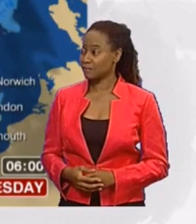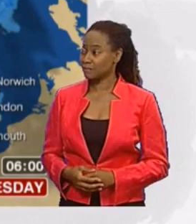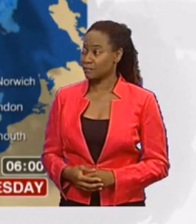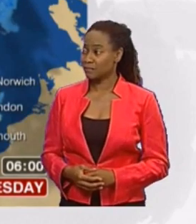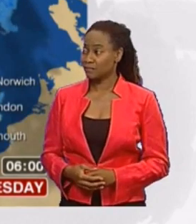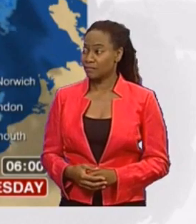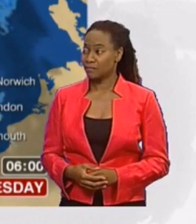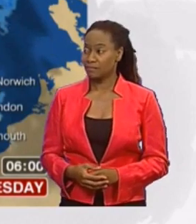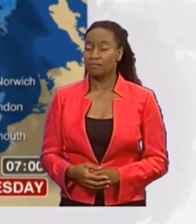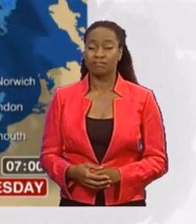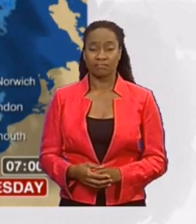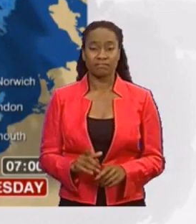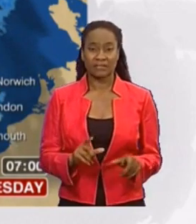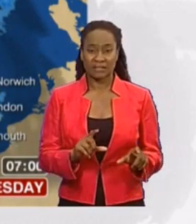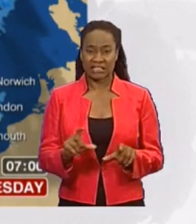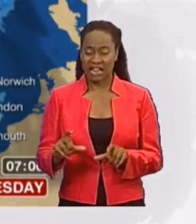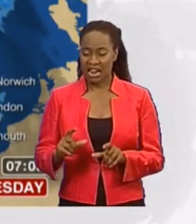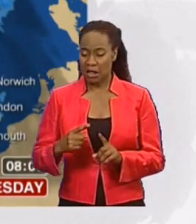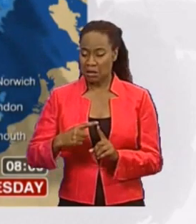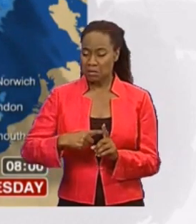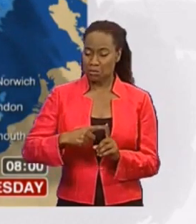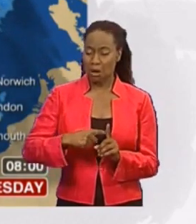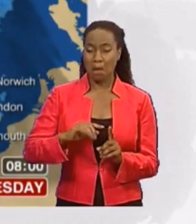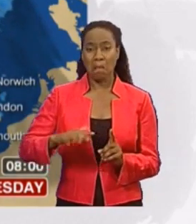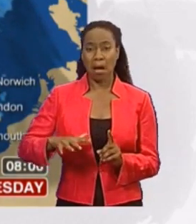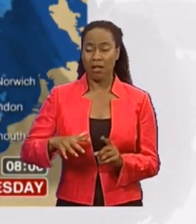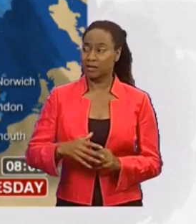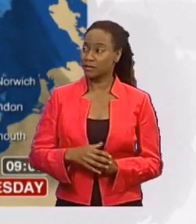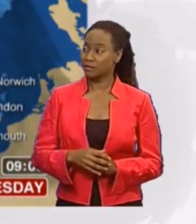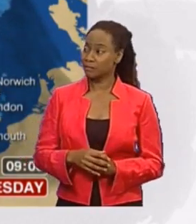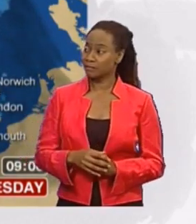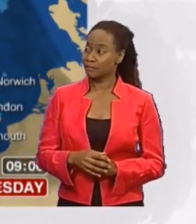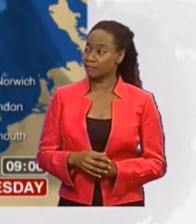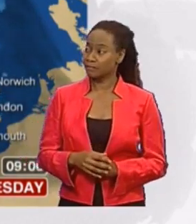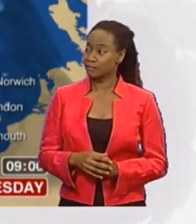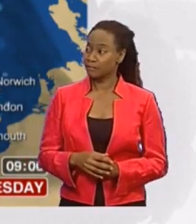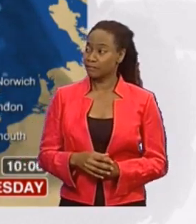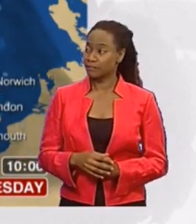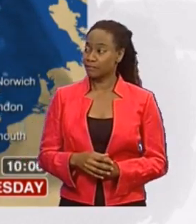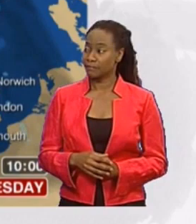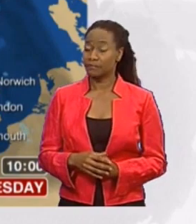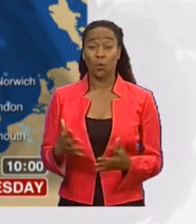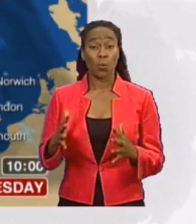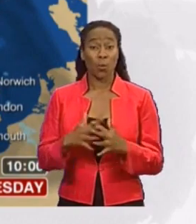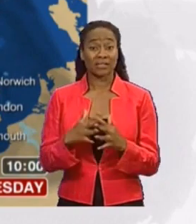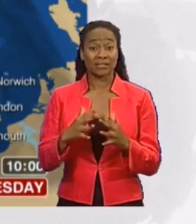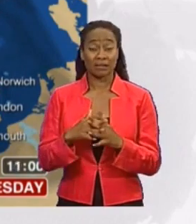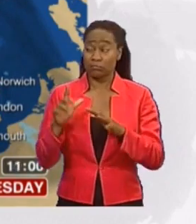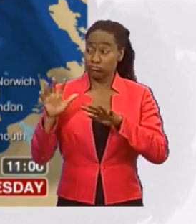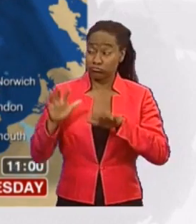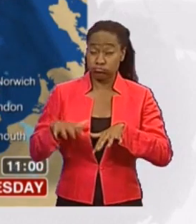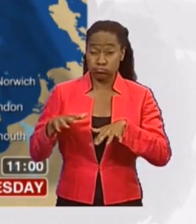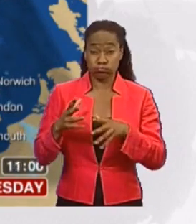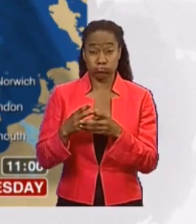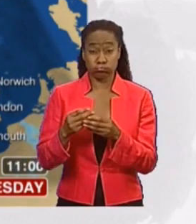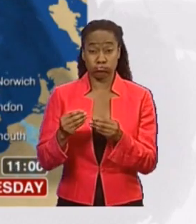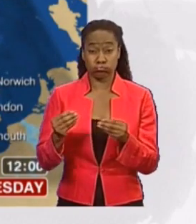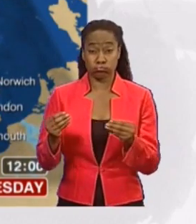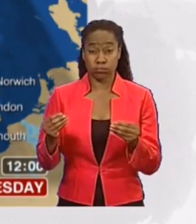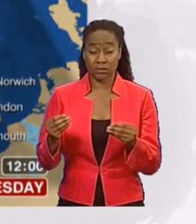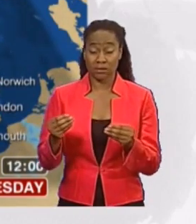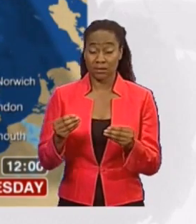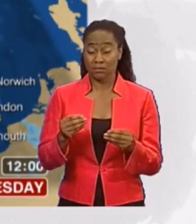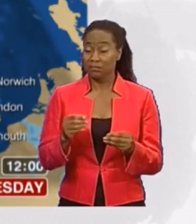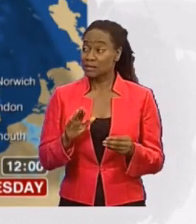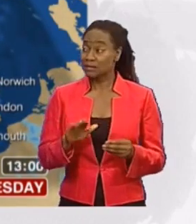but the number's still on the mild side there. This lump of blue is our weather system, that's going to ease the way through the course of the day on Wednesday. Everywhere else there'll be some showers, maybe not